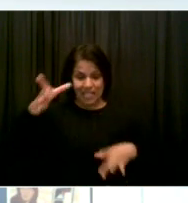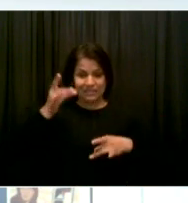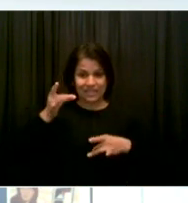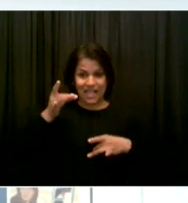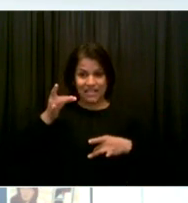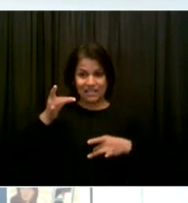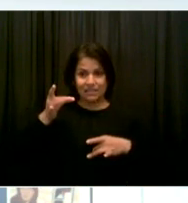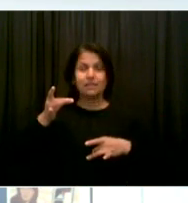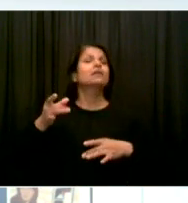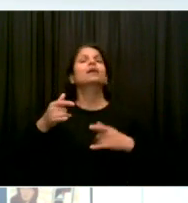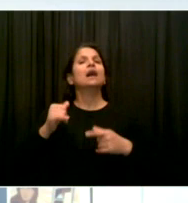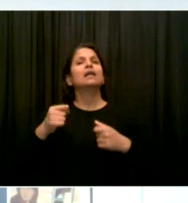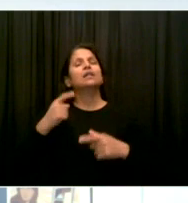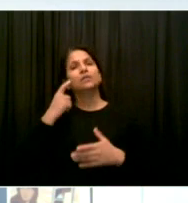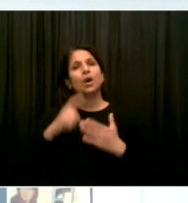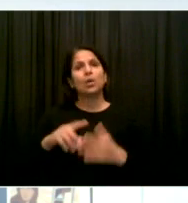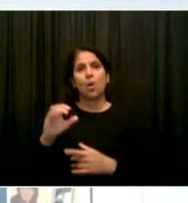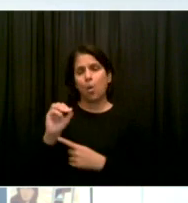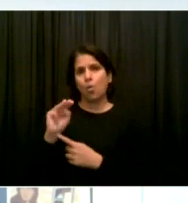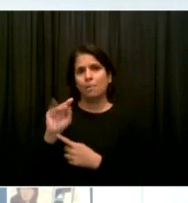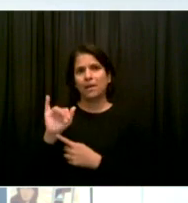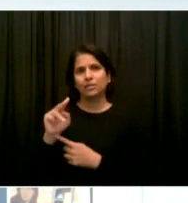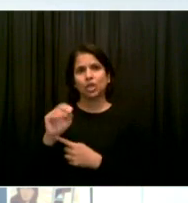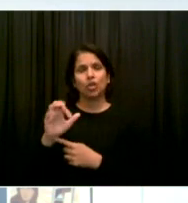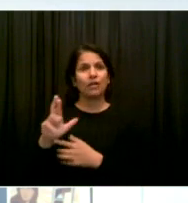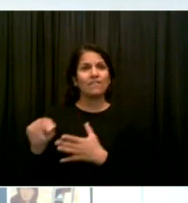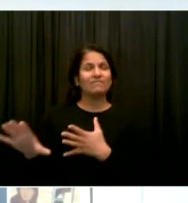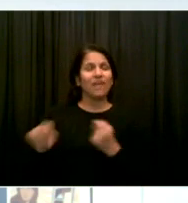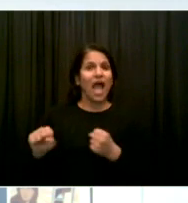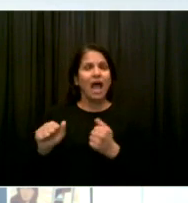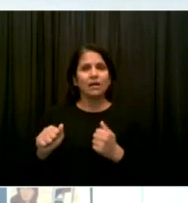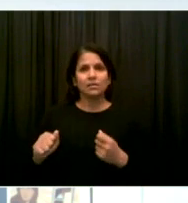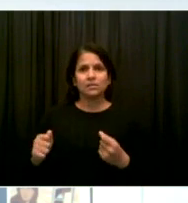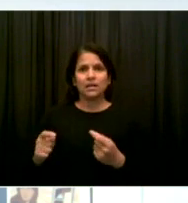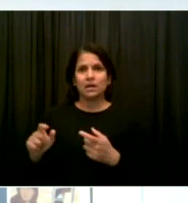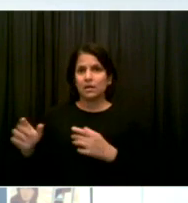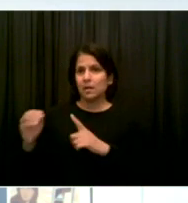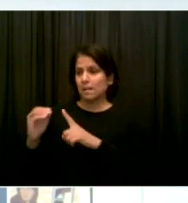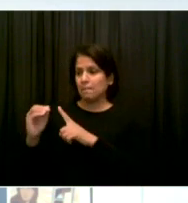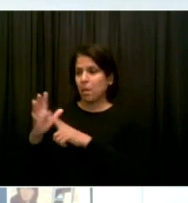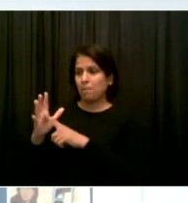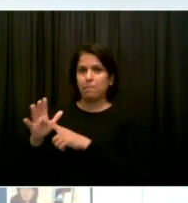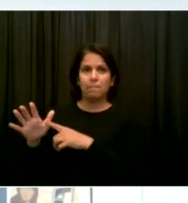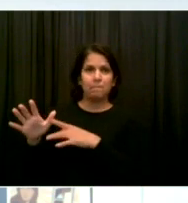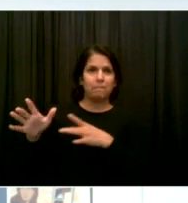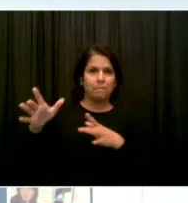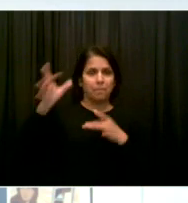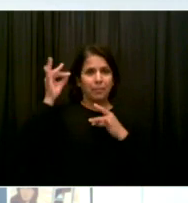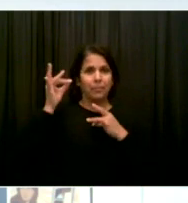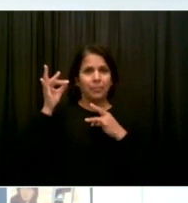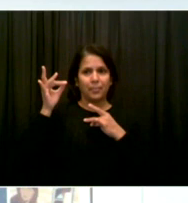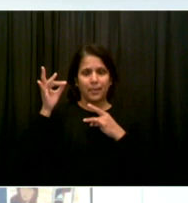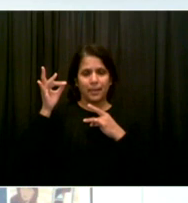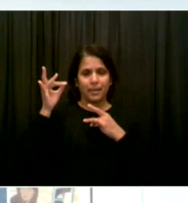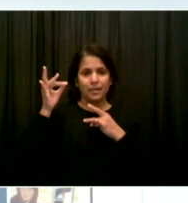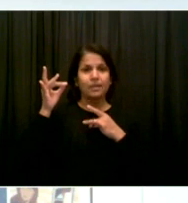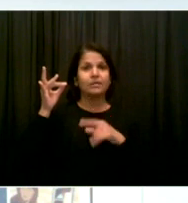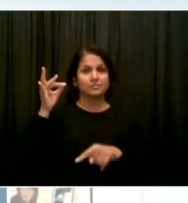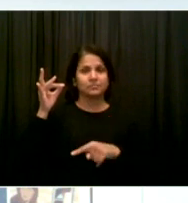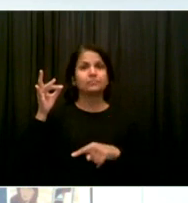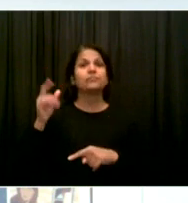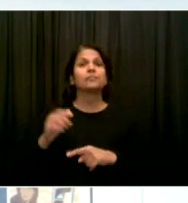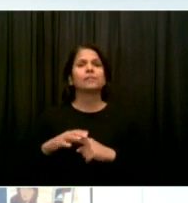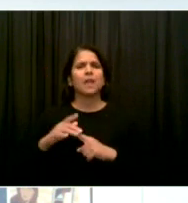and most formidable version of the virus that we've seen thus far. That doesn't mean that we're powerless against it, and that's where